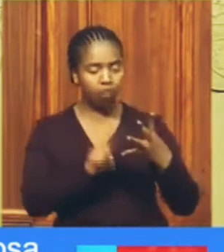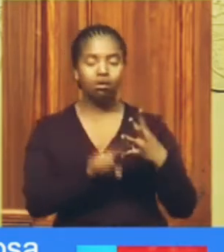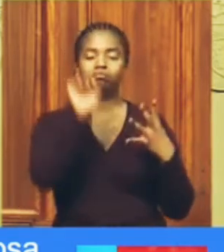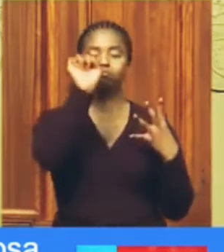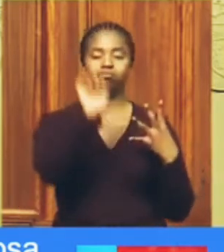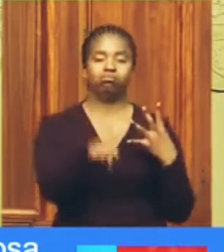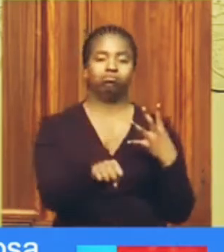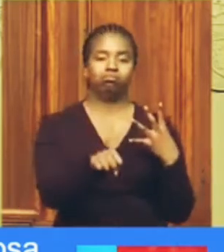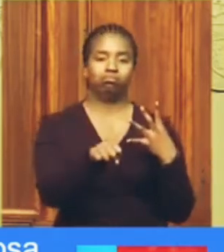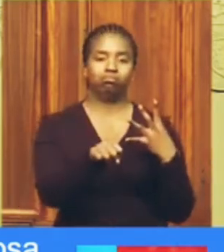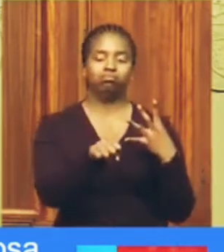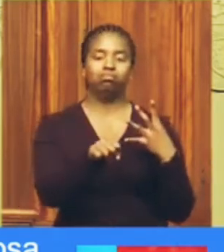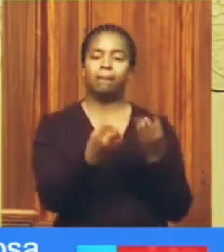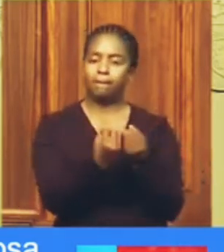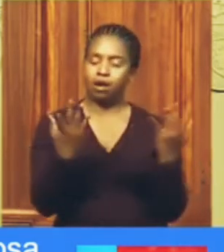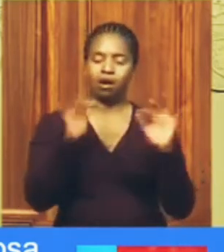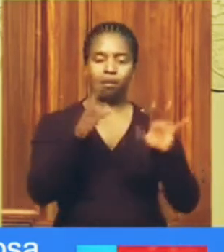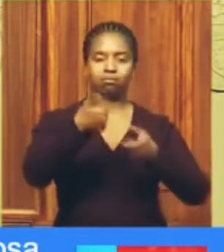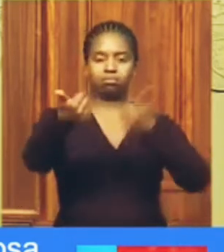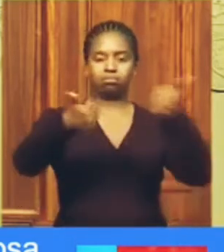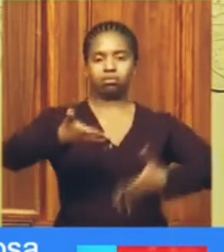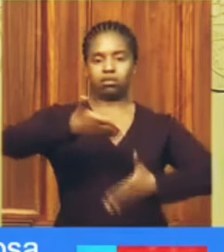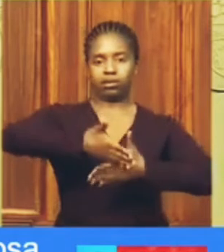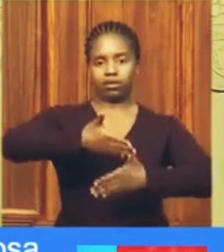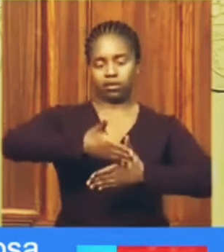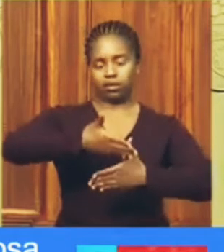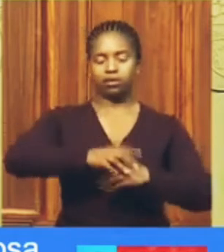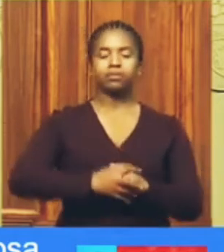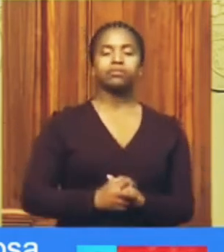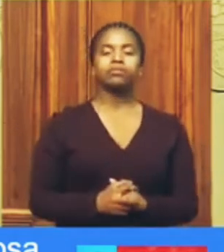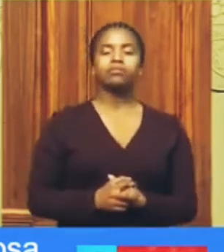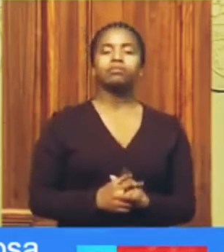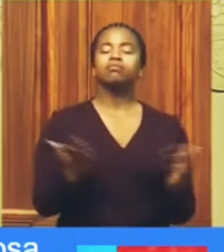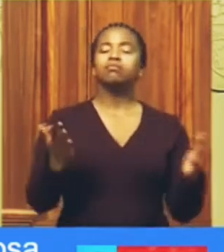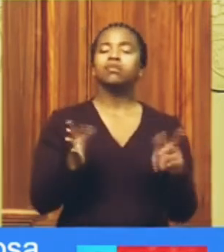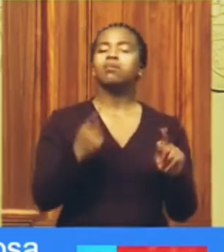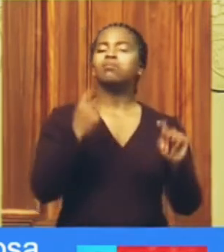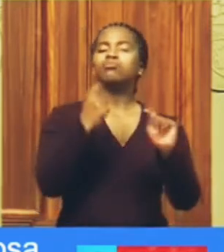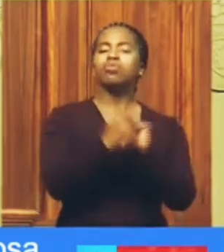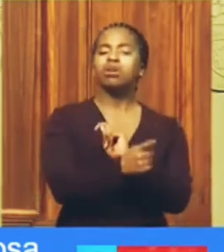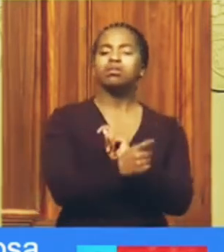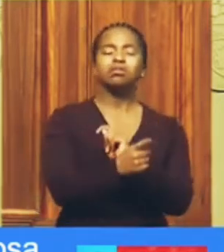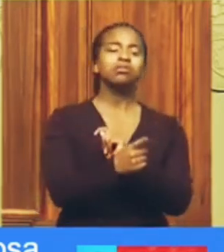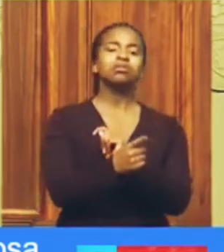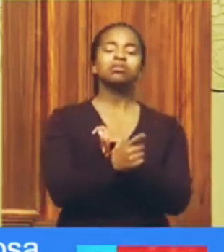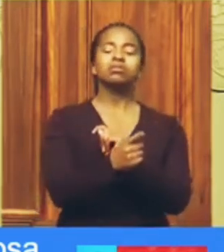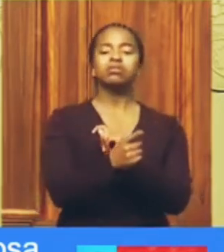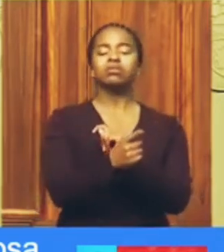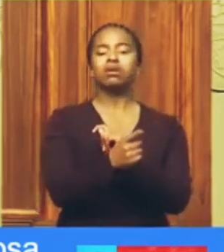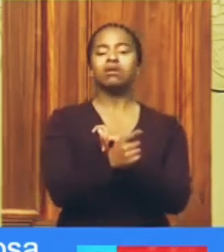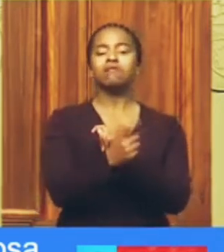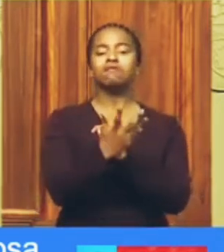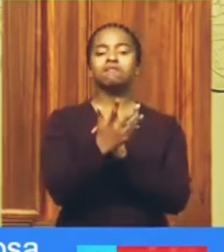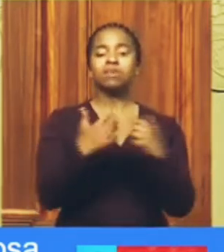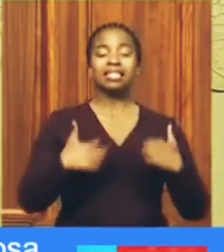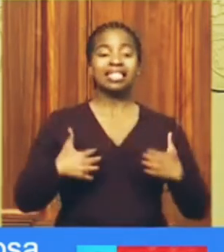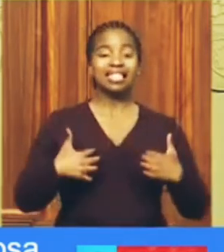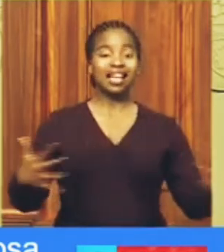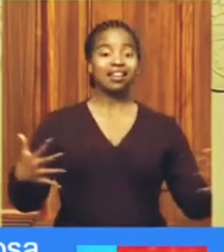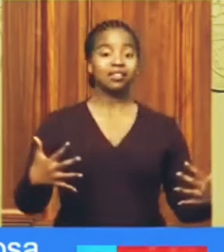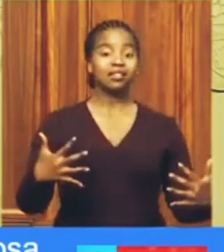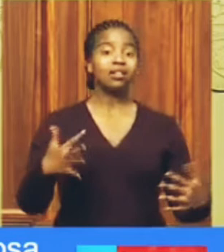place. Therefore, the following changes will take place with effect